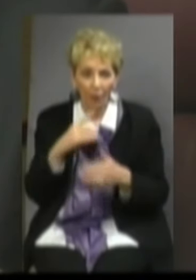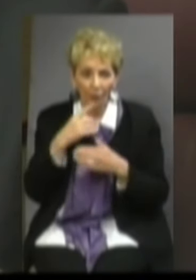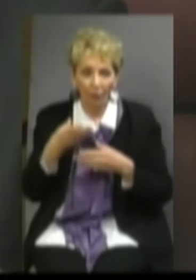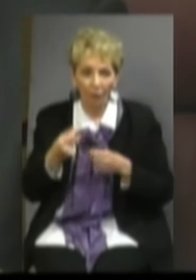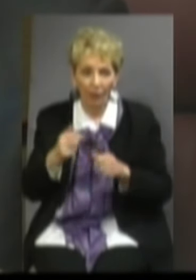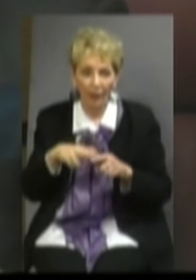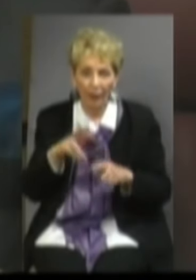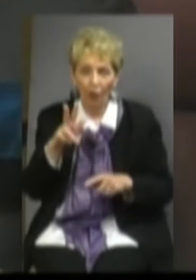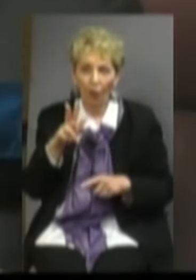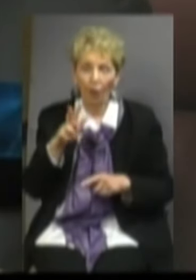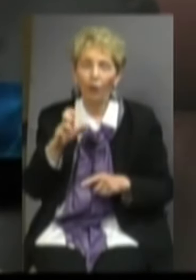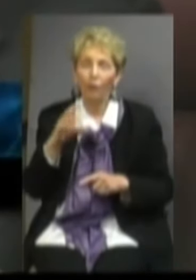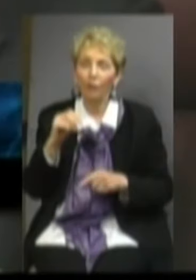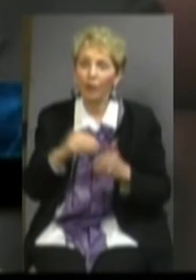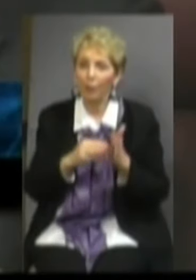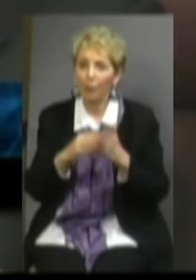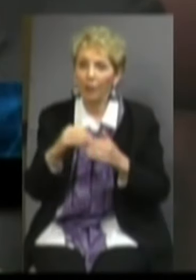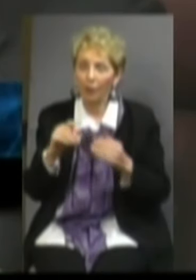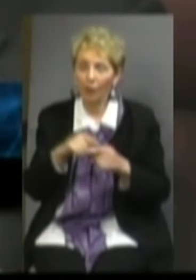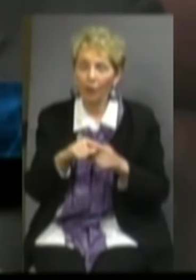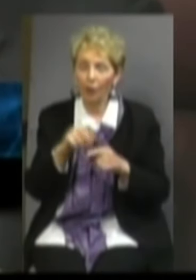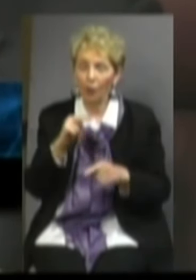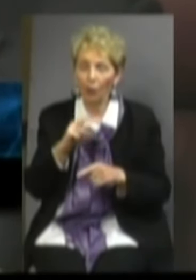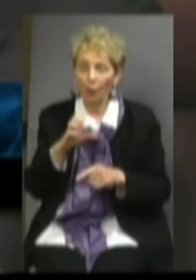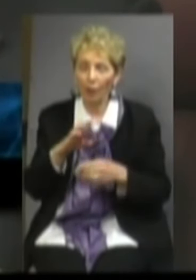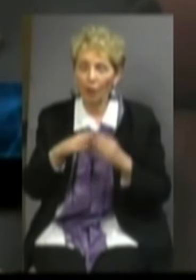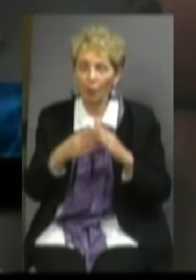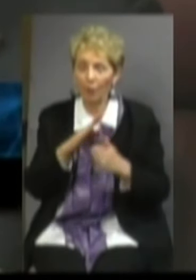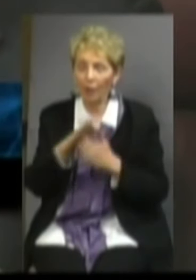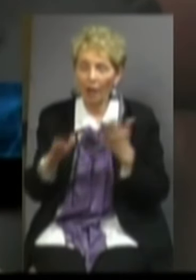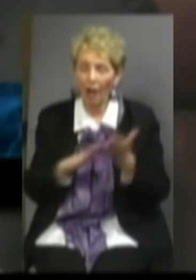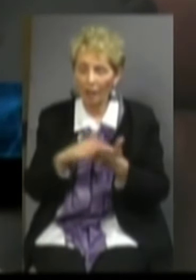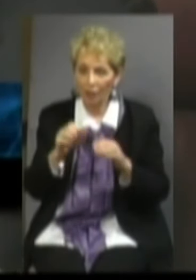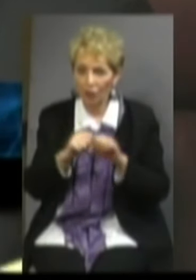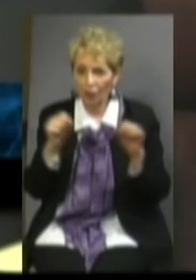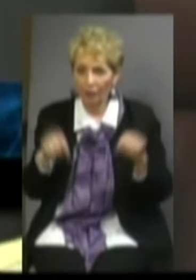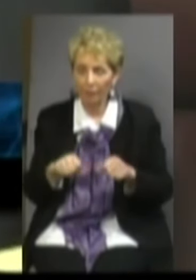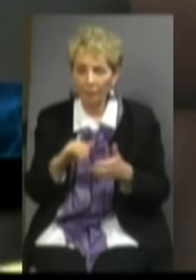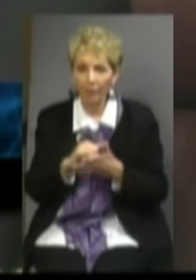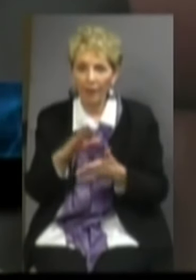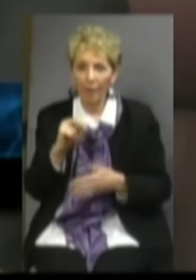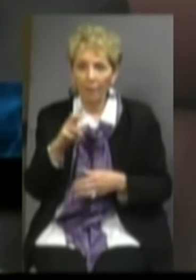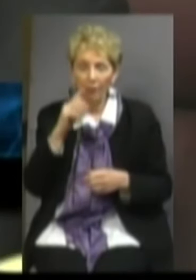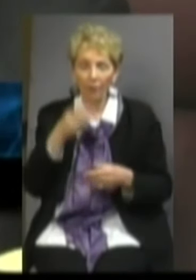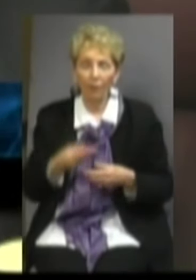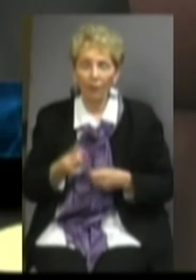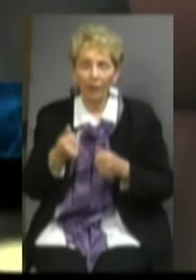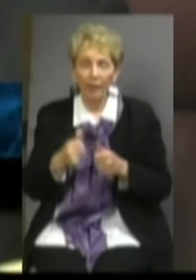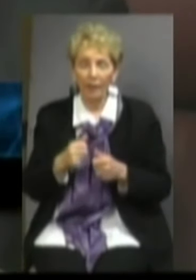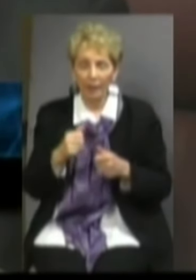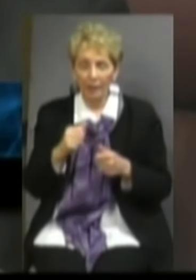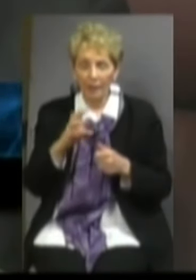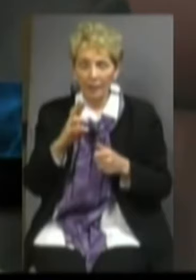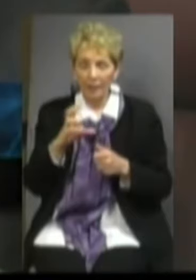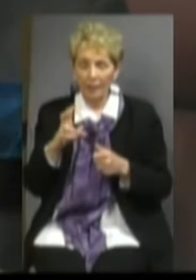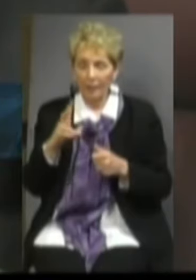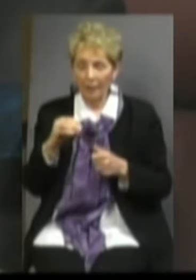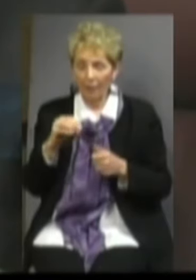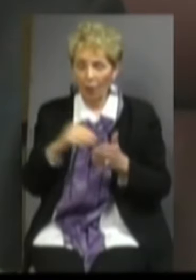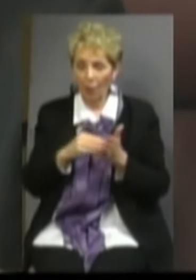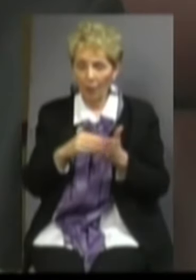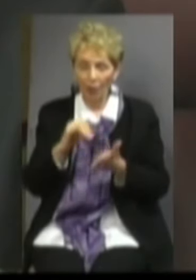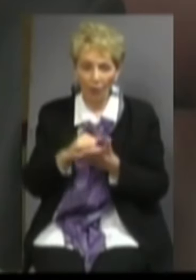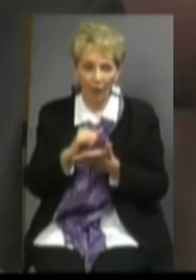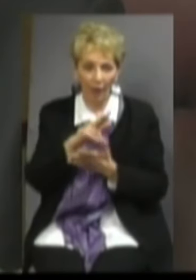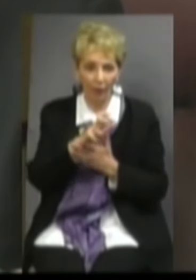$350 million in projects for the North Carolina Community College system, and whereas the bond will fund $670 million, of